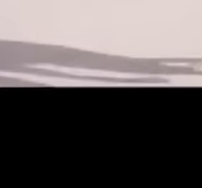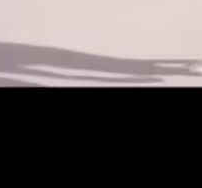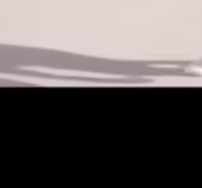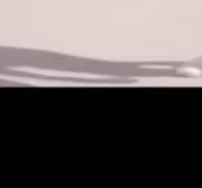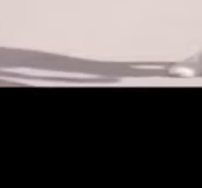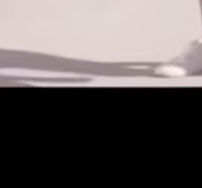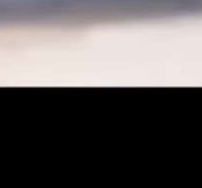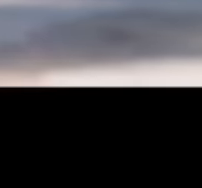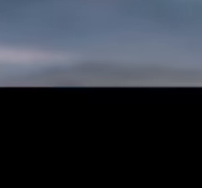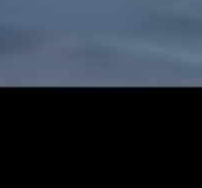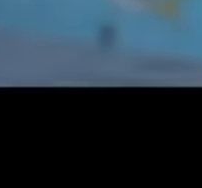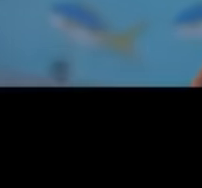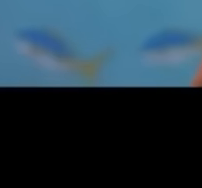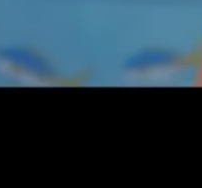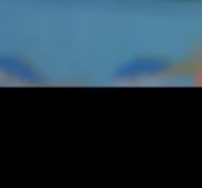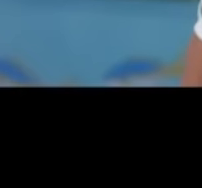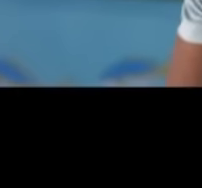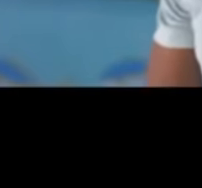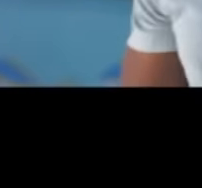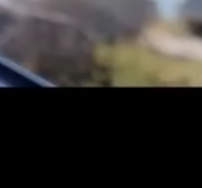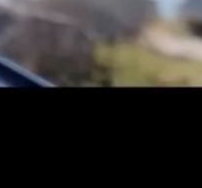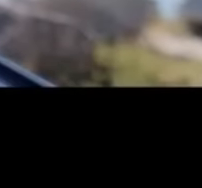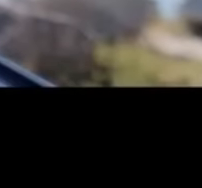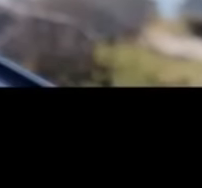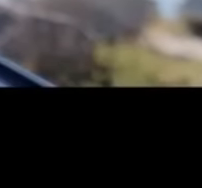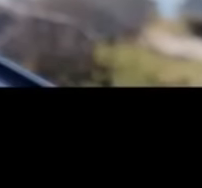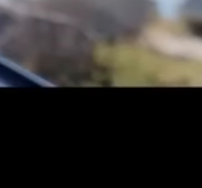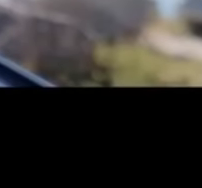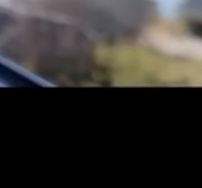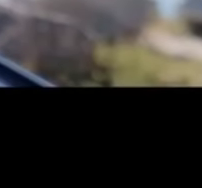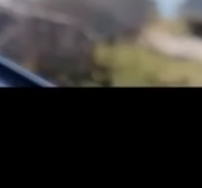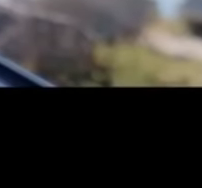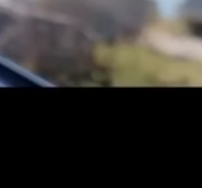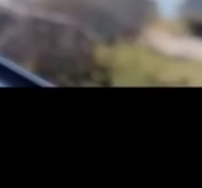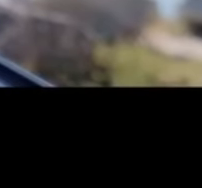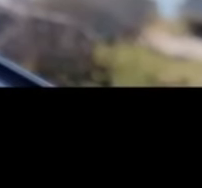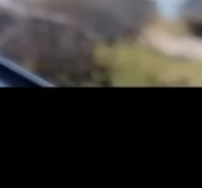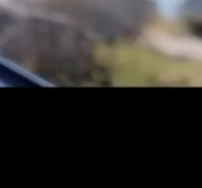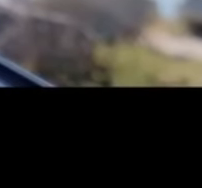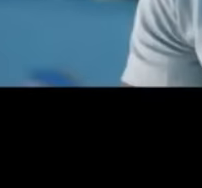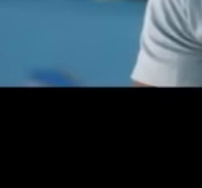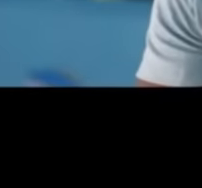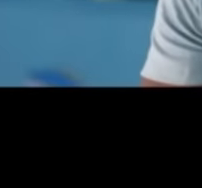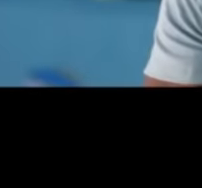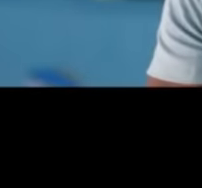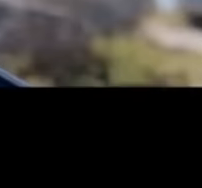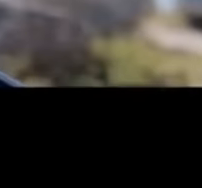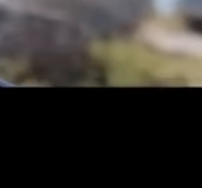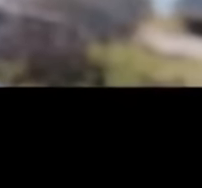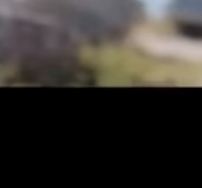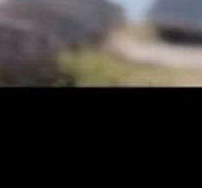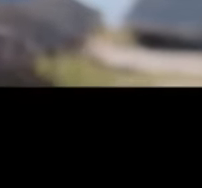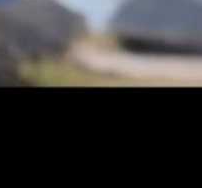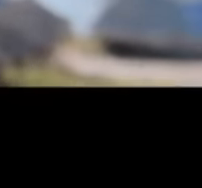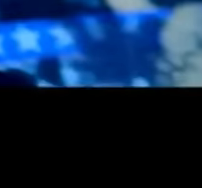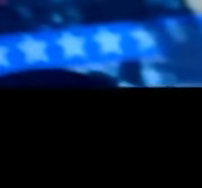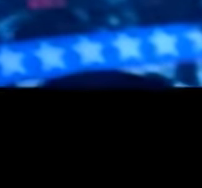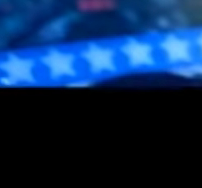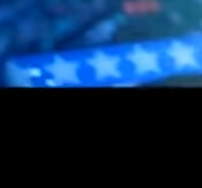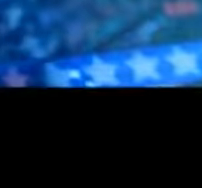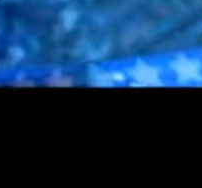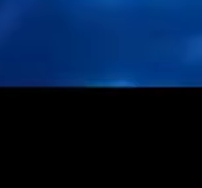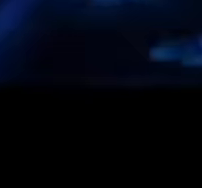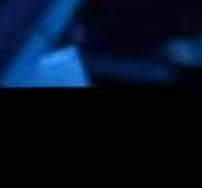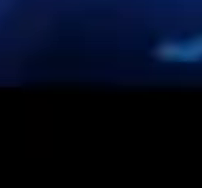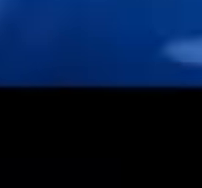Here goes my new car. Guess I'm back on my bike. Yo, bike? CG United offers new car replacement. Remember my monster truck days?